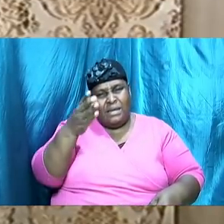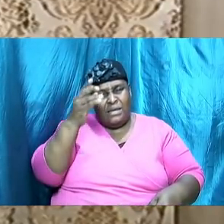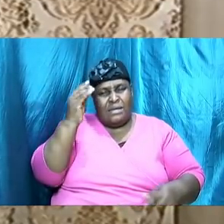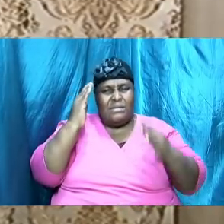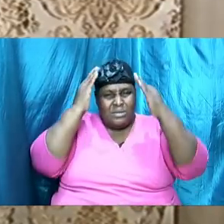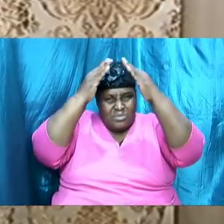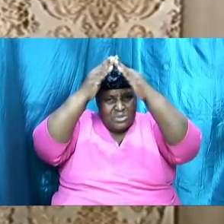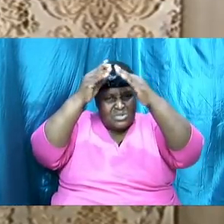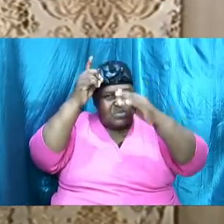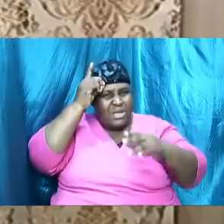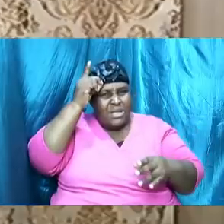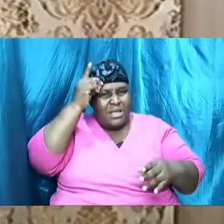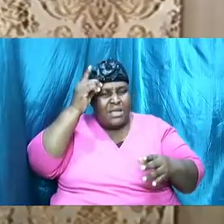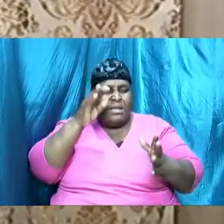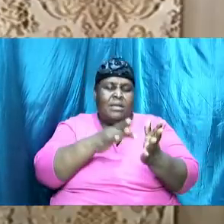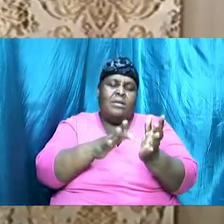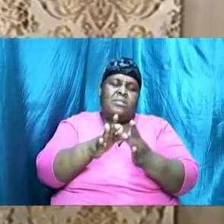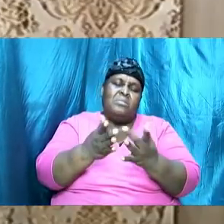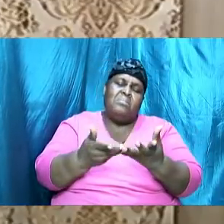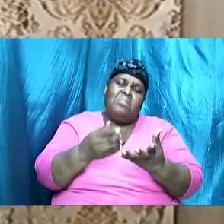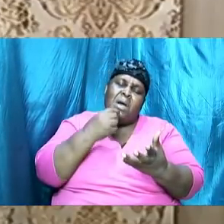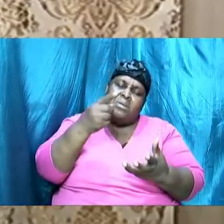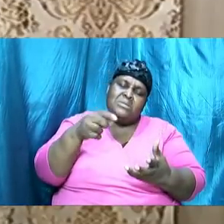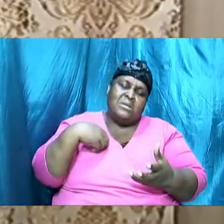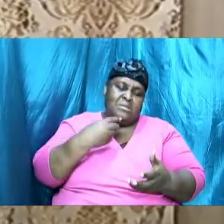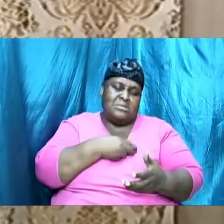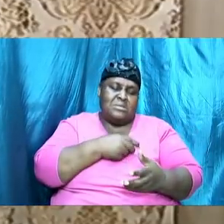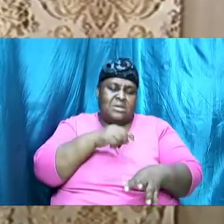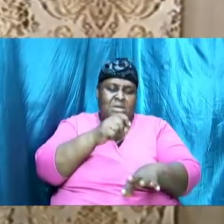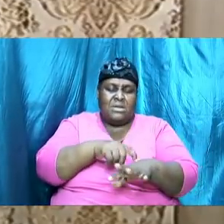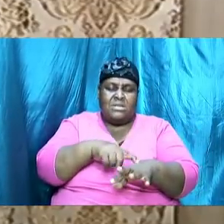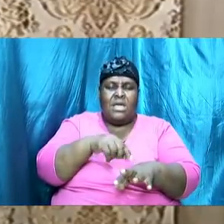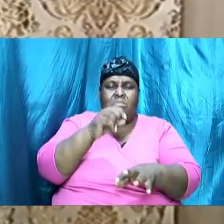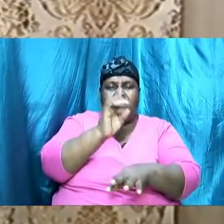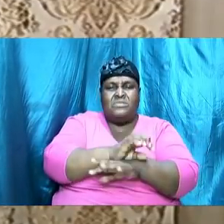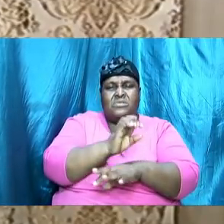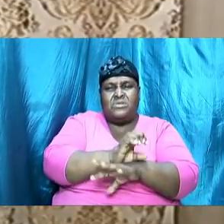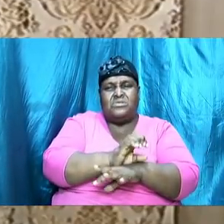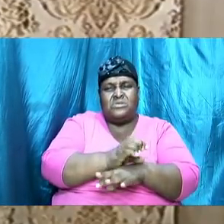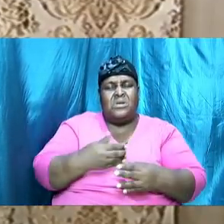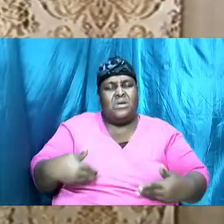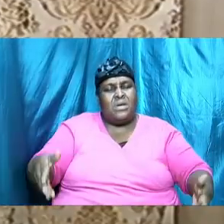the time of the church here that we are reading in the book of Acts